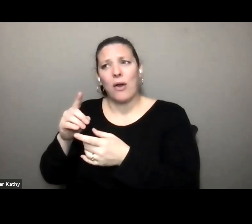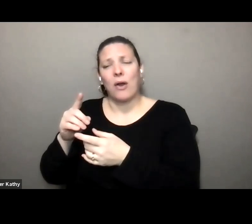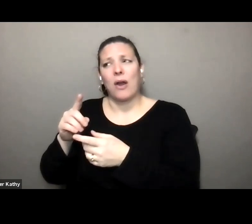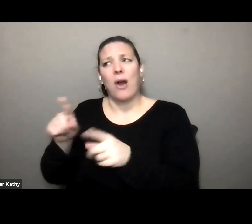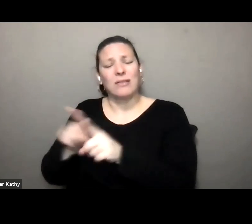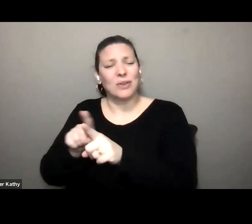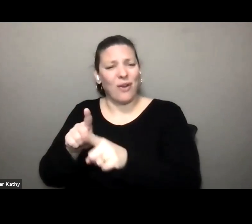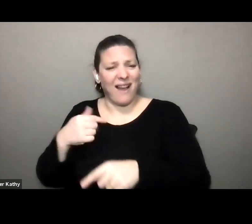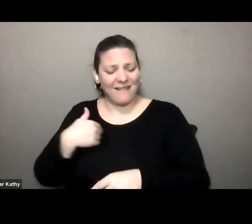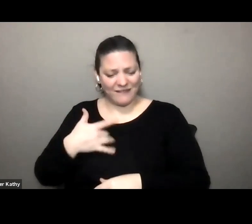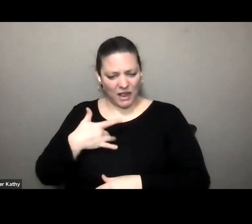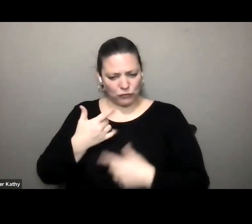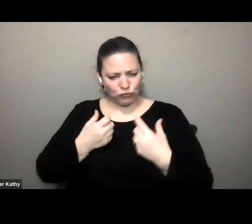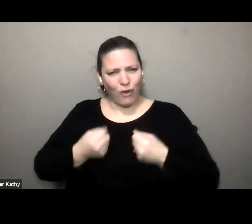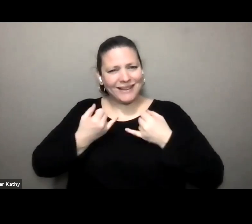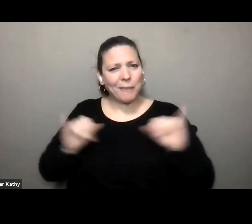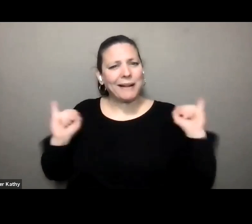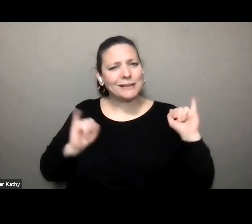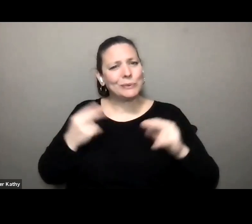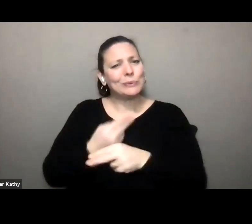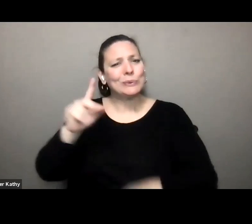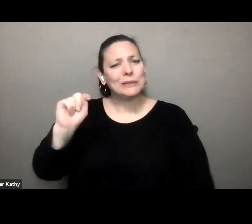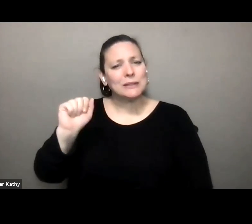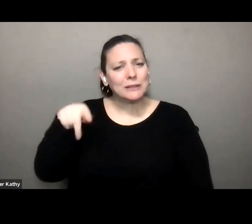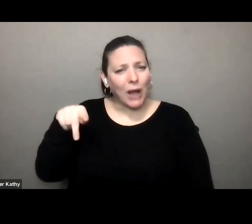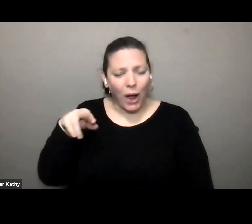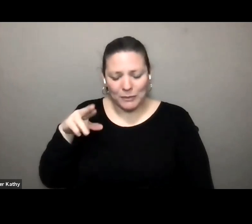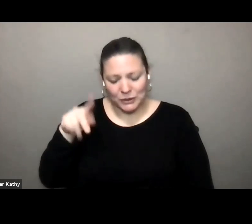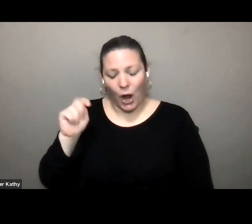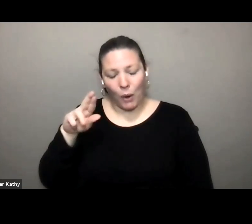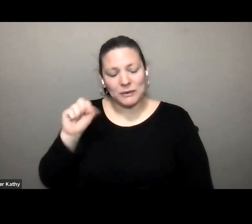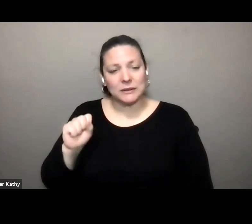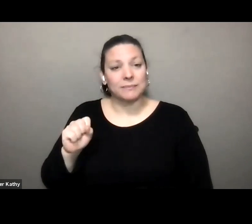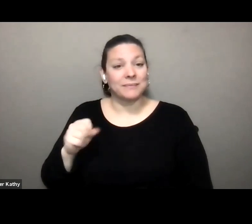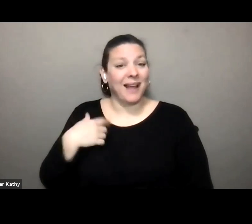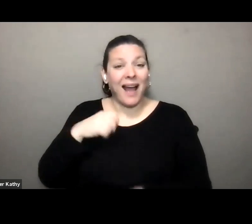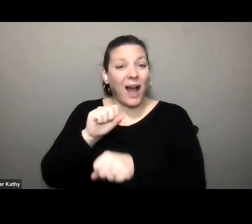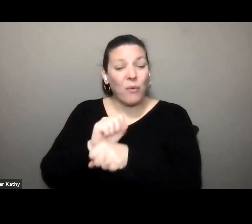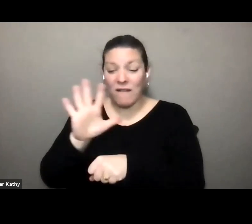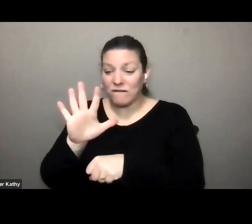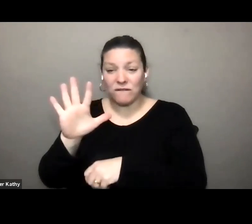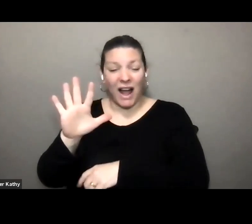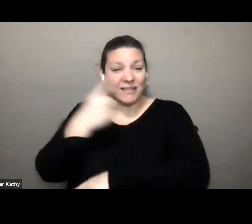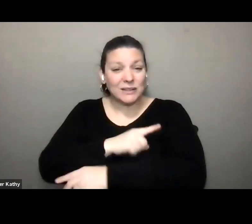tarps so i utilize tarps to go to work every day i work full time five days a week and you know really without